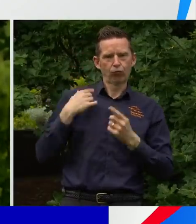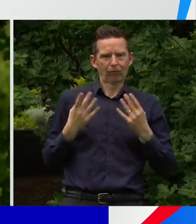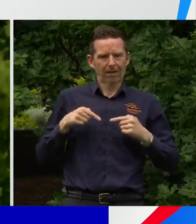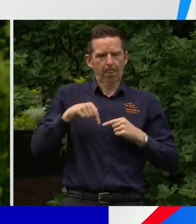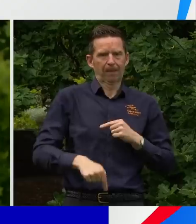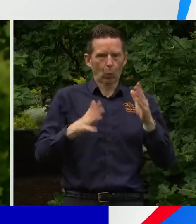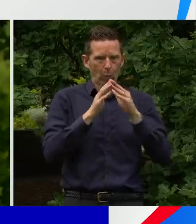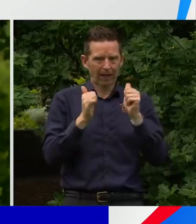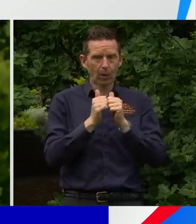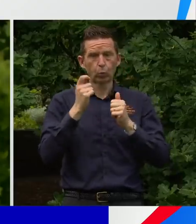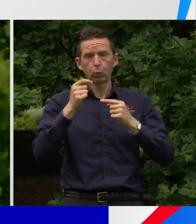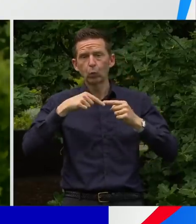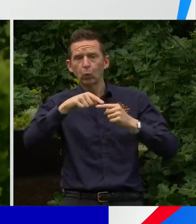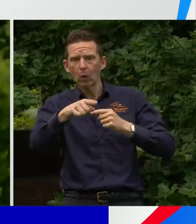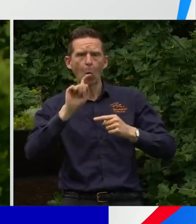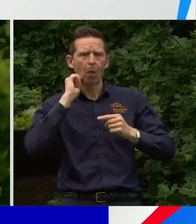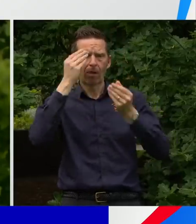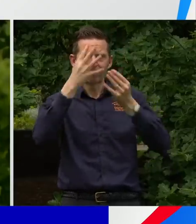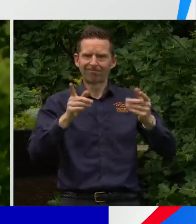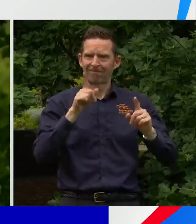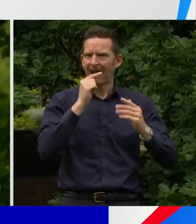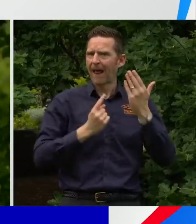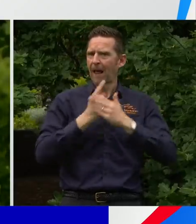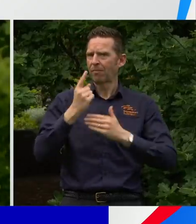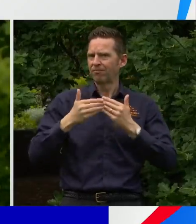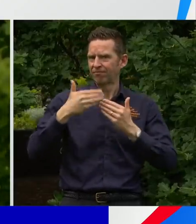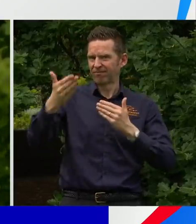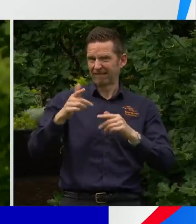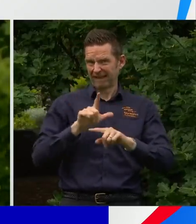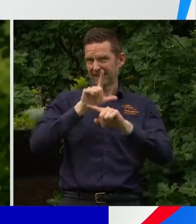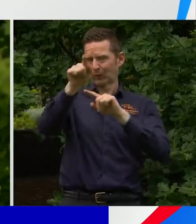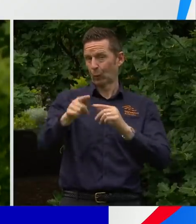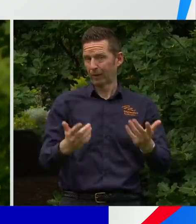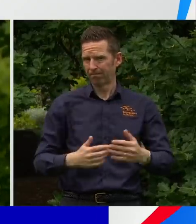out quite soon to clarify what we hope can happen at the end of next week.